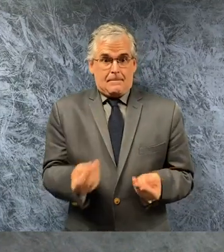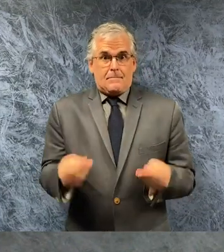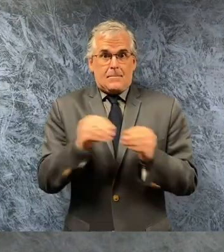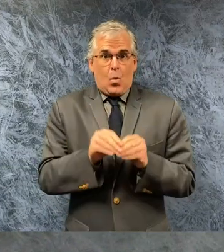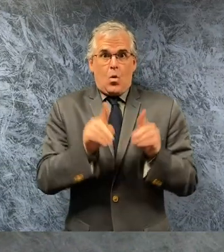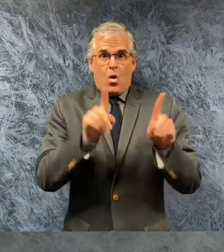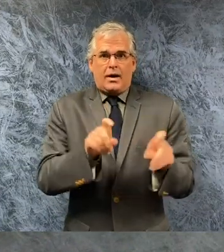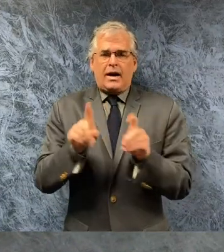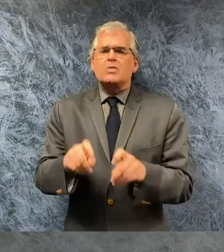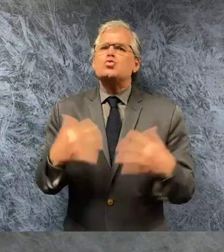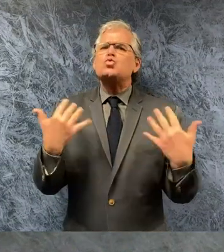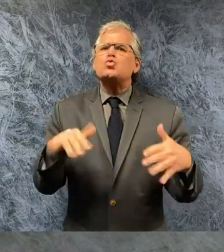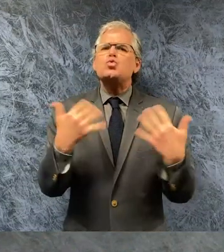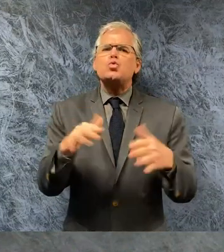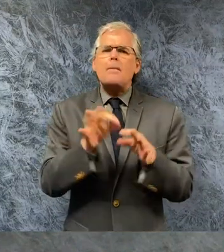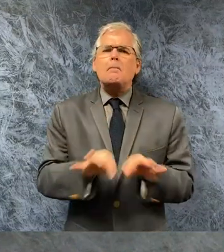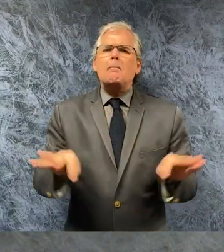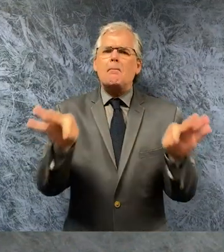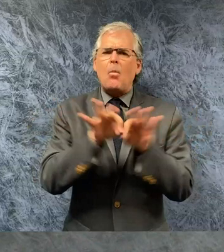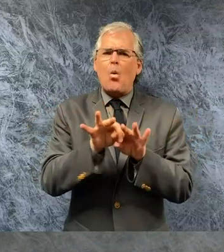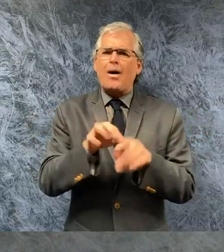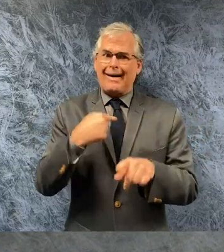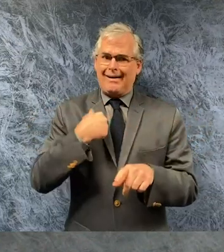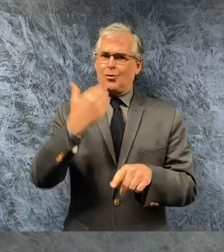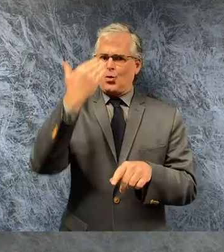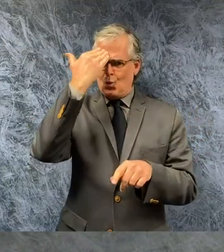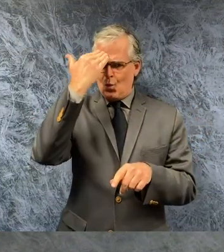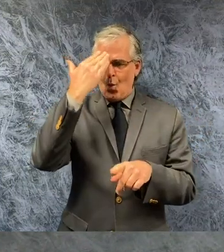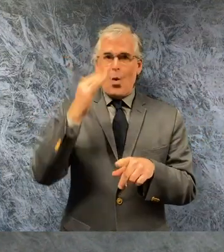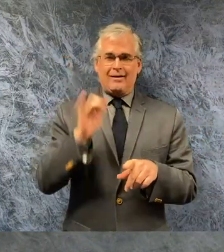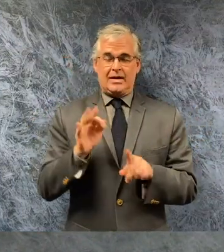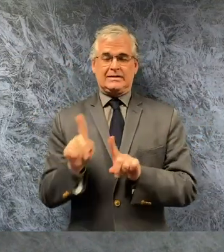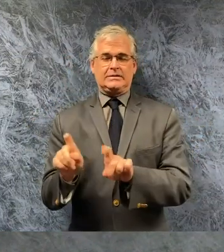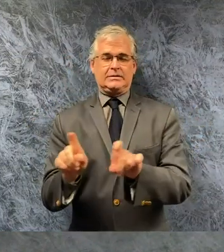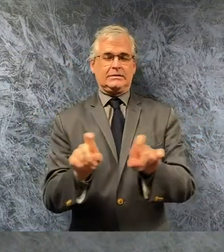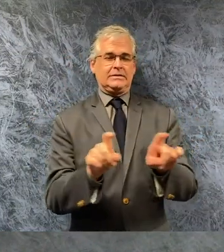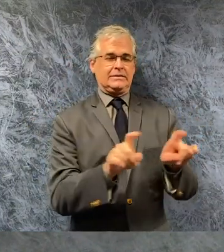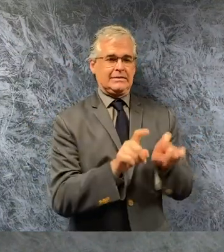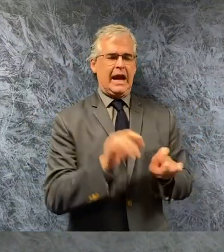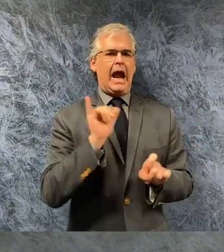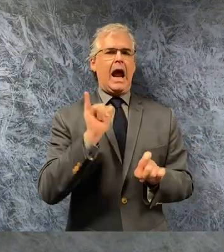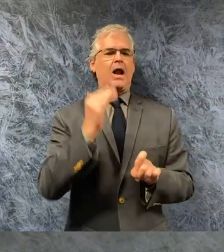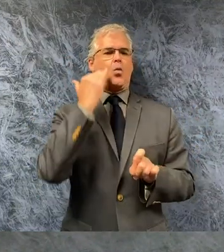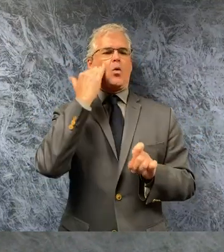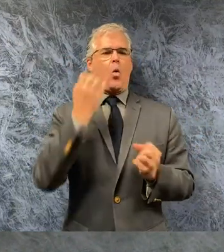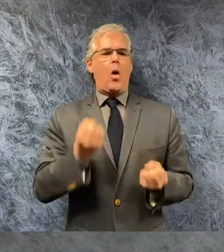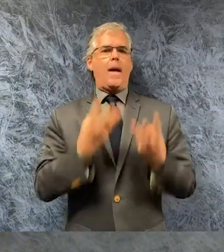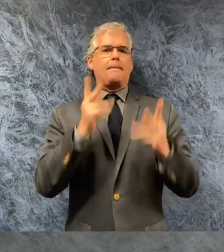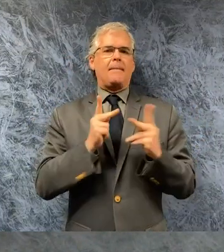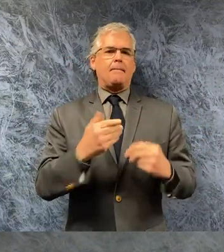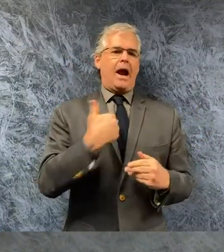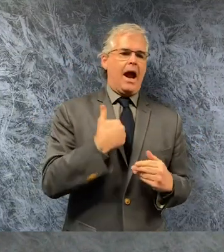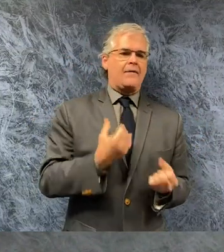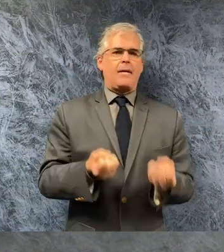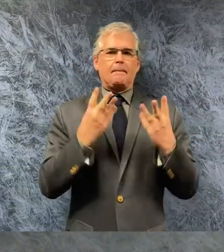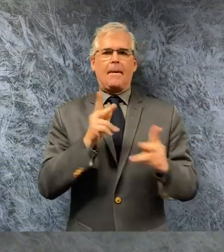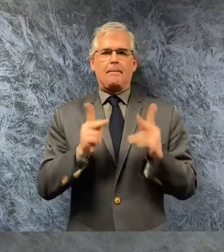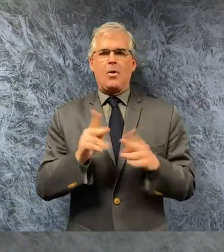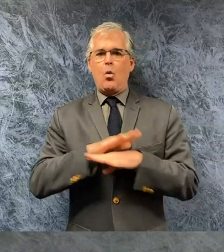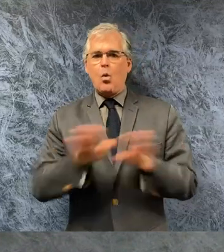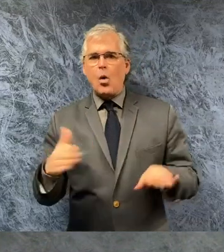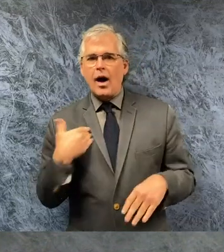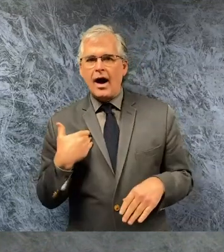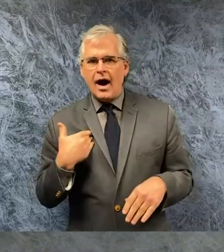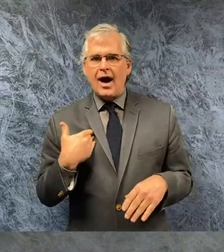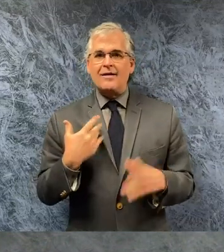trust me i know testing is the way we can determine the true scale of this pandemic social distancing is the only way we can end